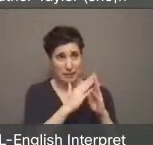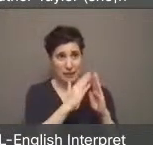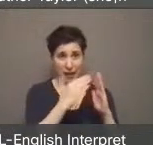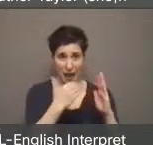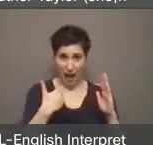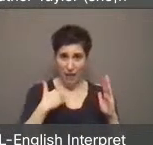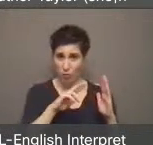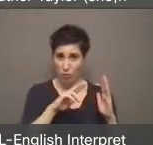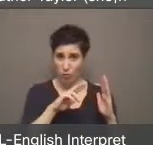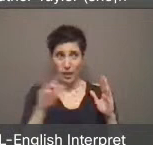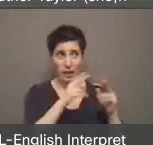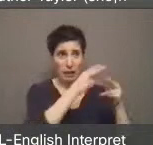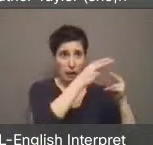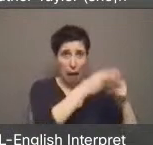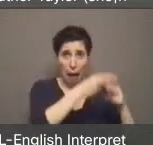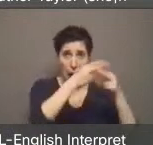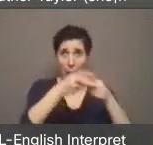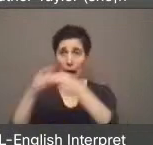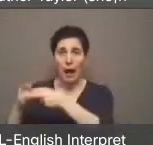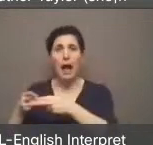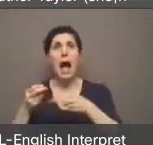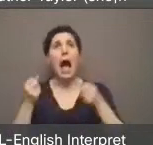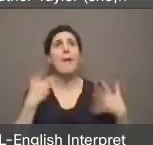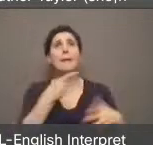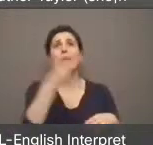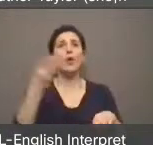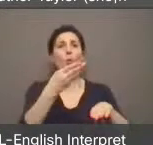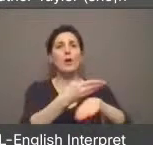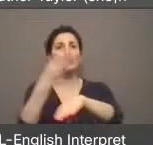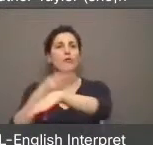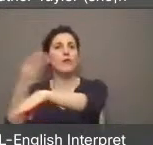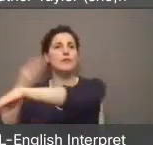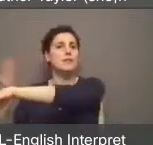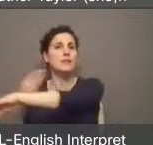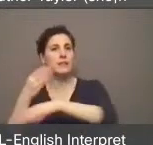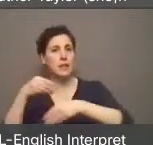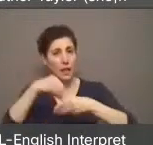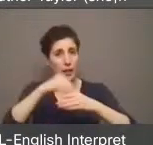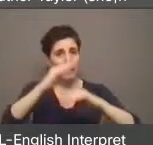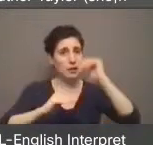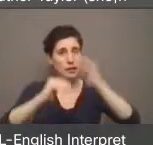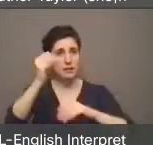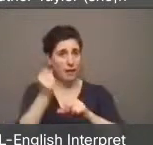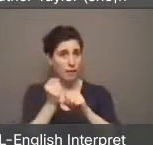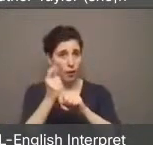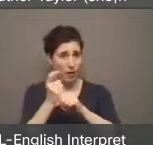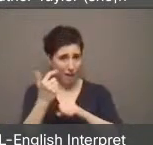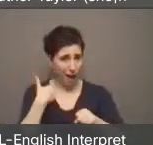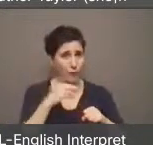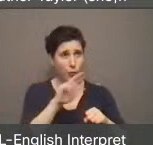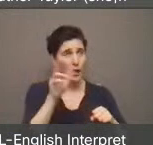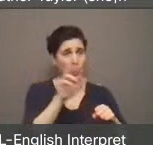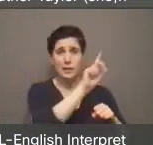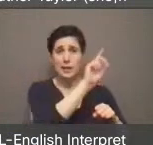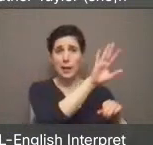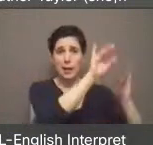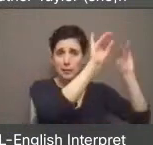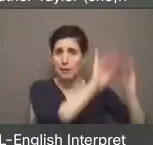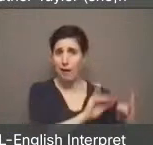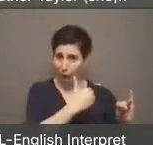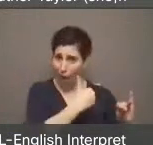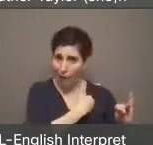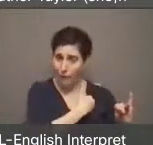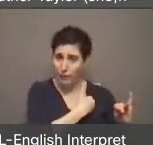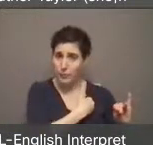the public of the number of retrofits that are completed in Toronto each year? The report proceeds to